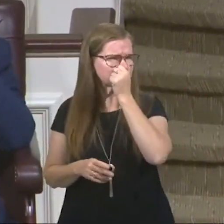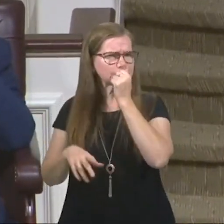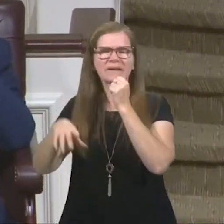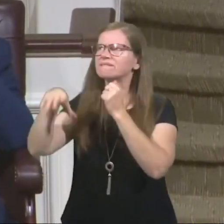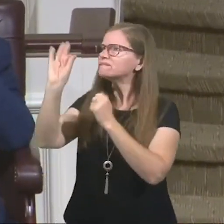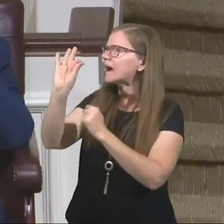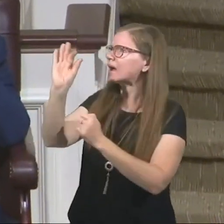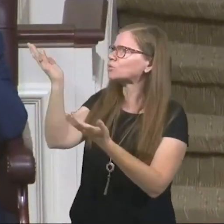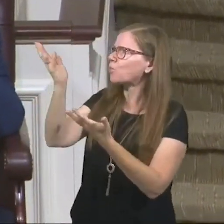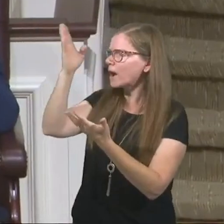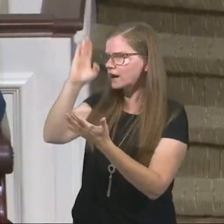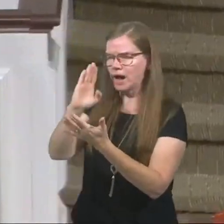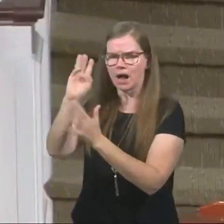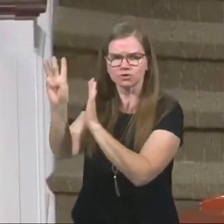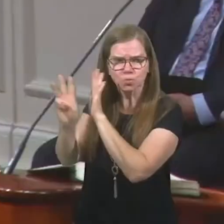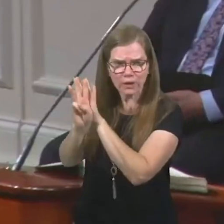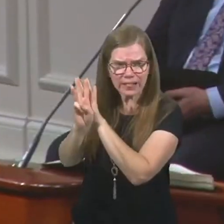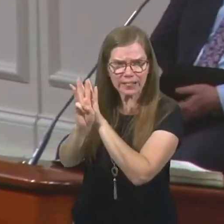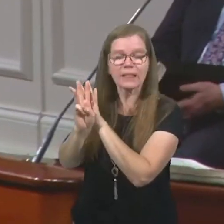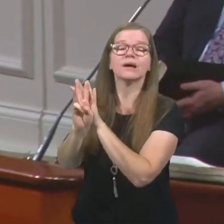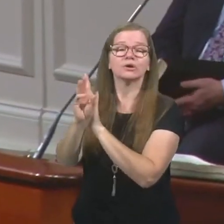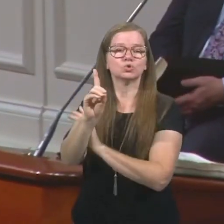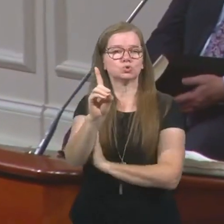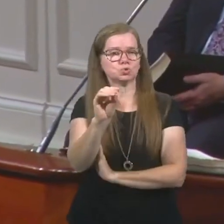will of God is to do for you and do it.